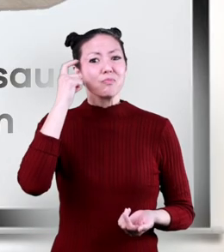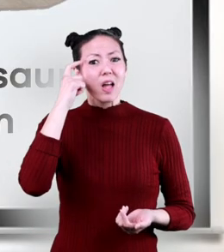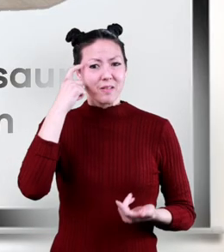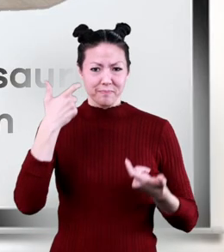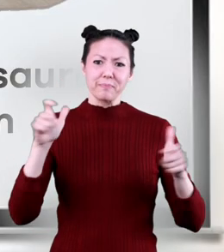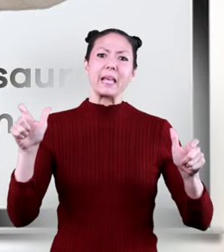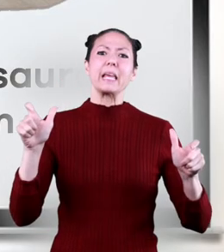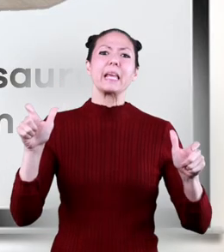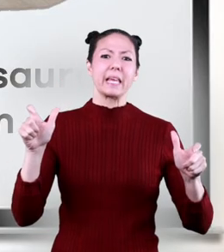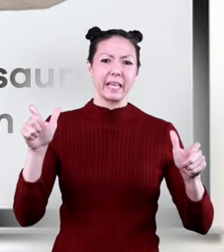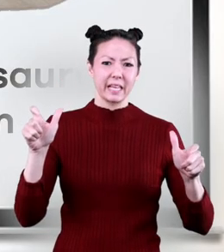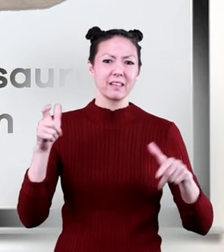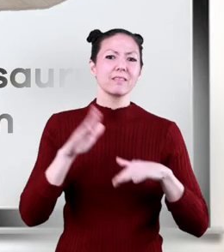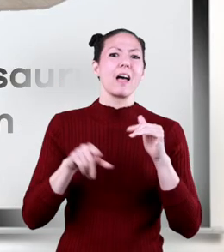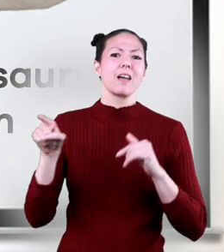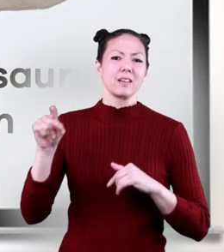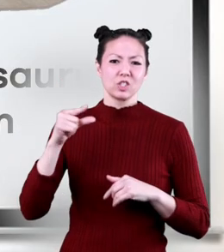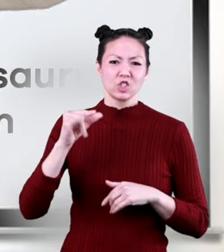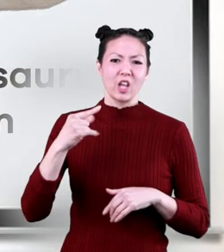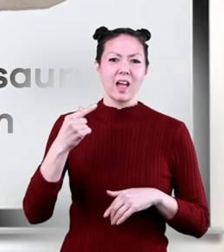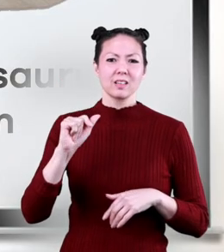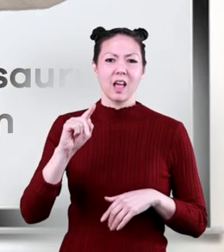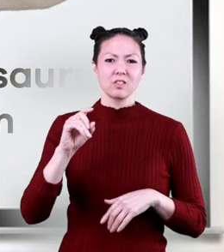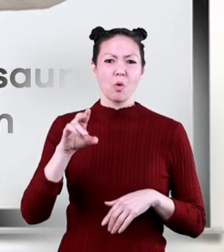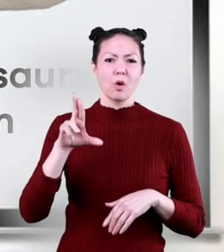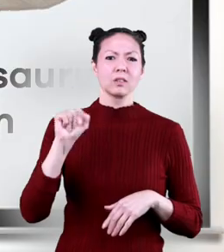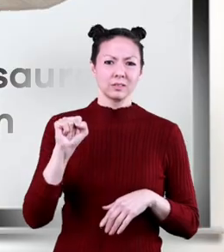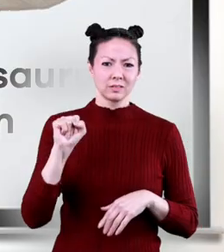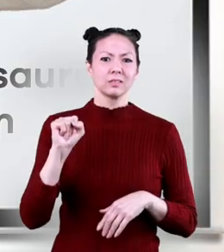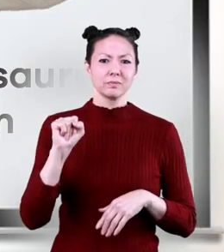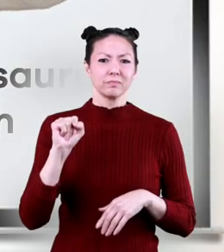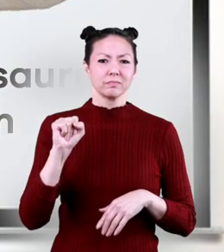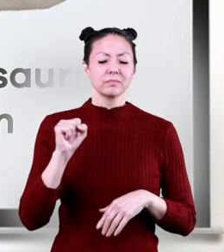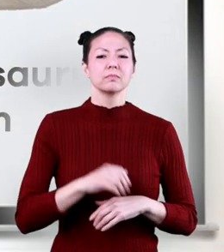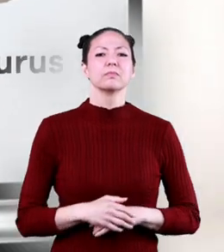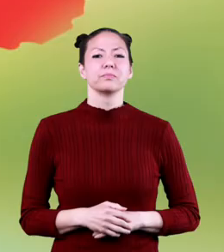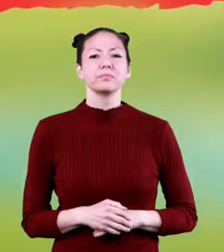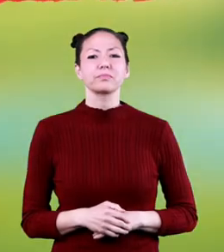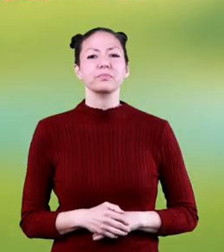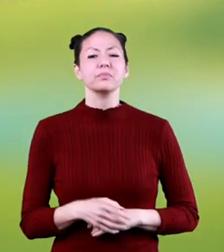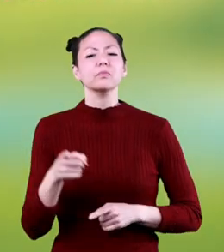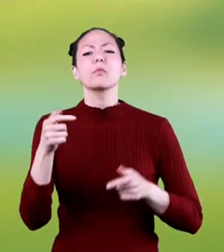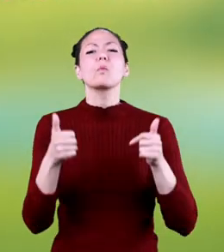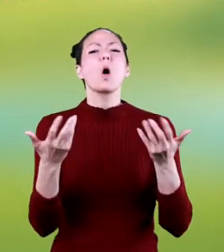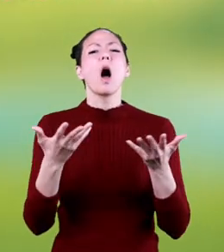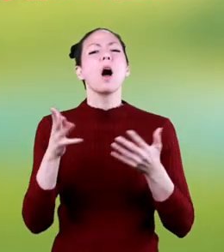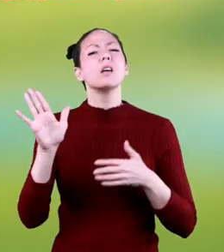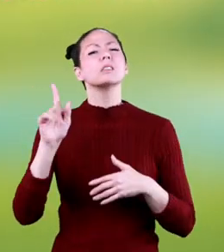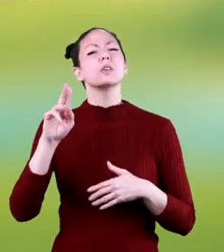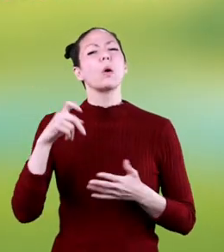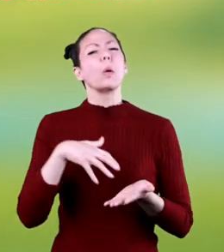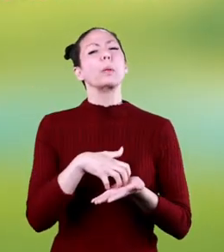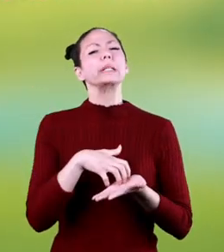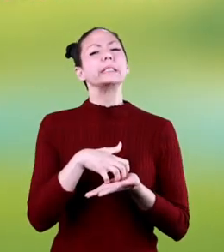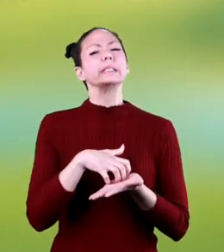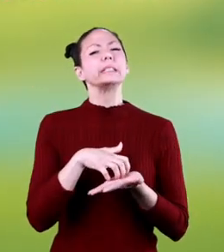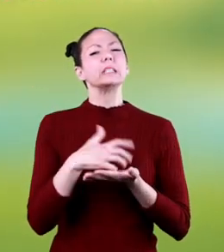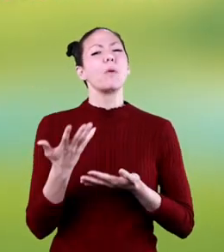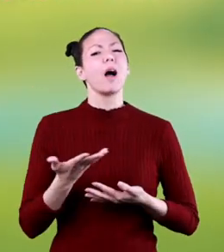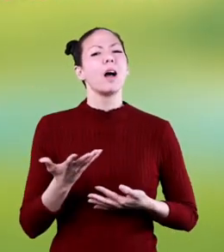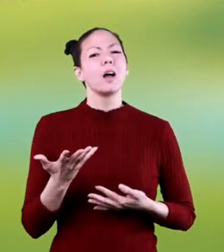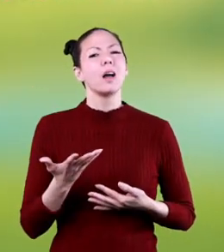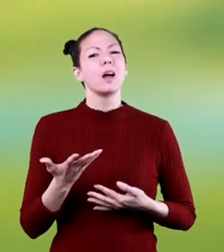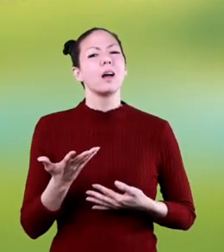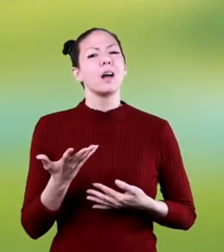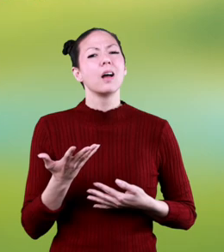A T-Rex's brain was twice the size of a Gigantosaurus's. What is one of T-Rex's